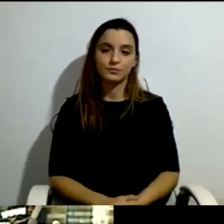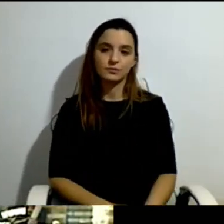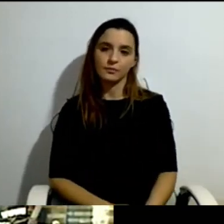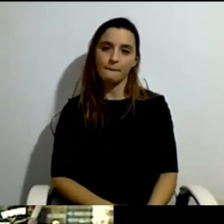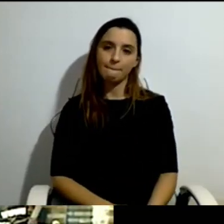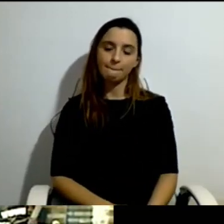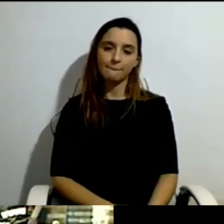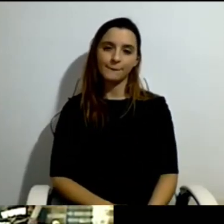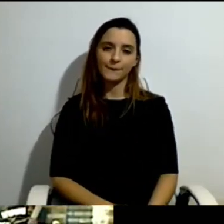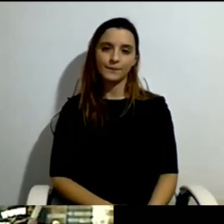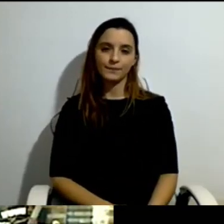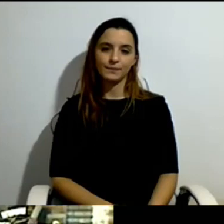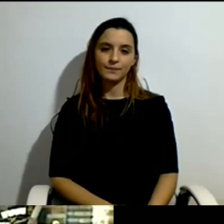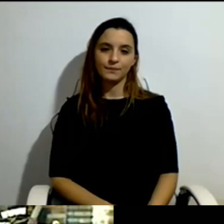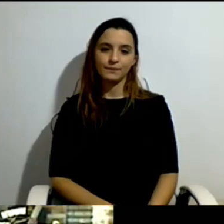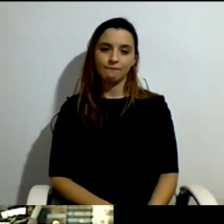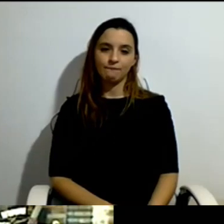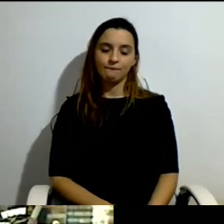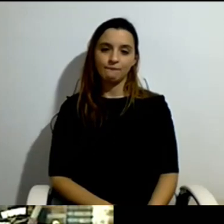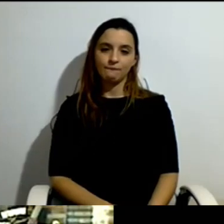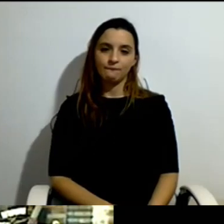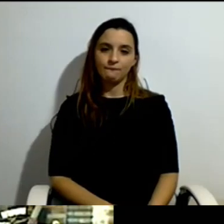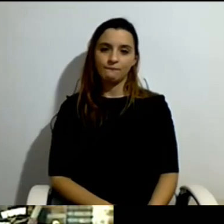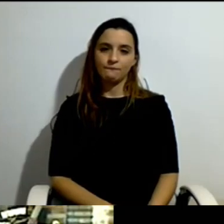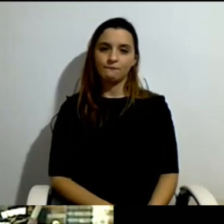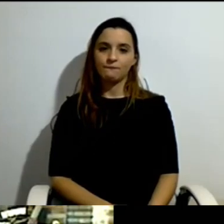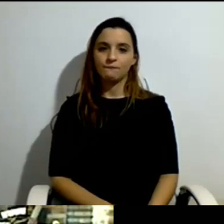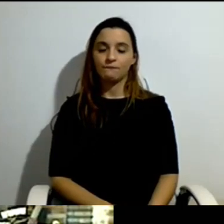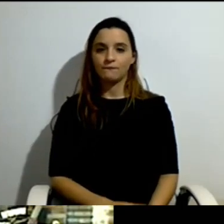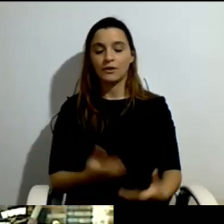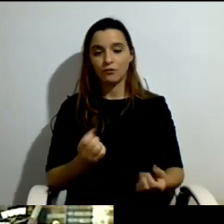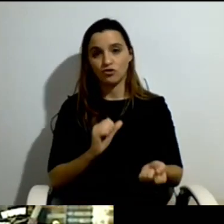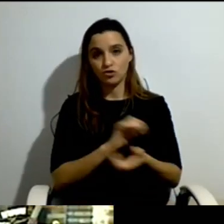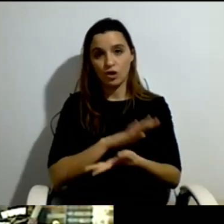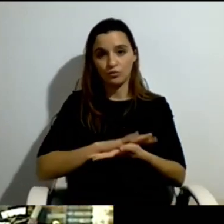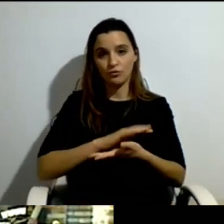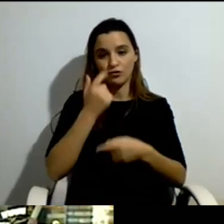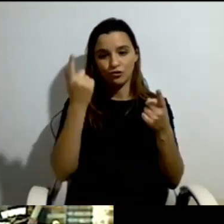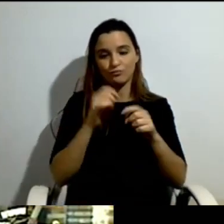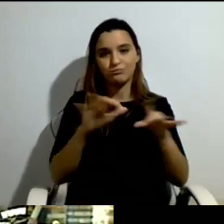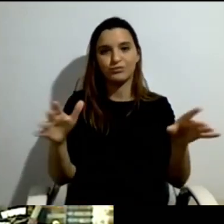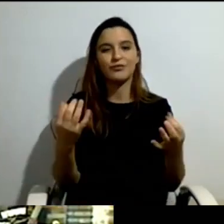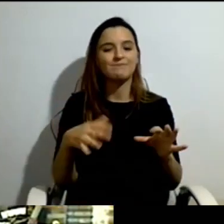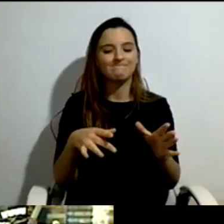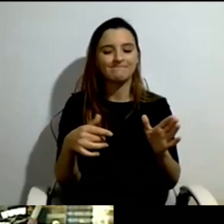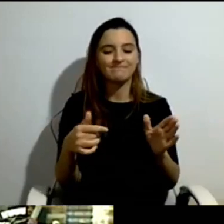attacks, attacks, attacks, attacks. We published what these organizations do, what we criticize.